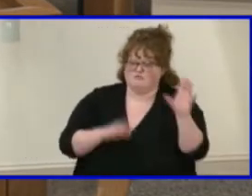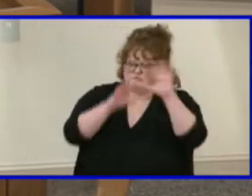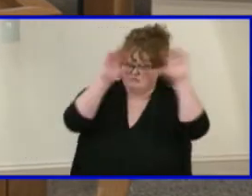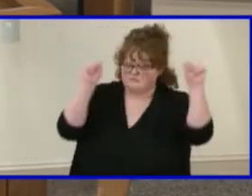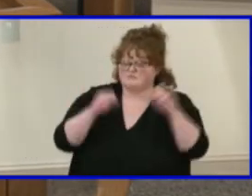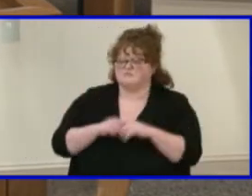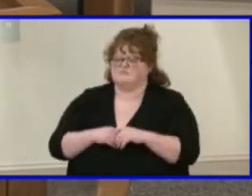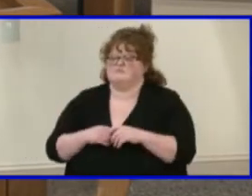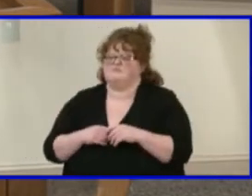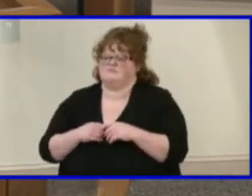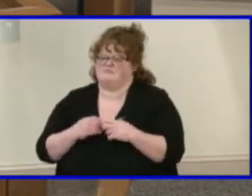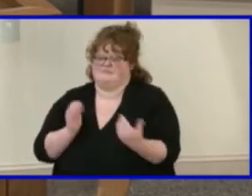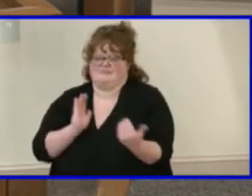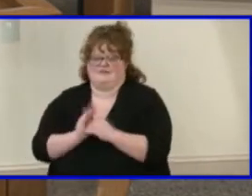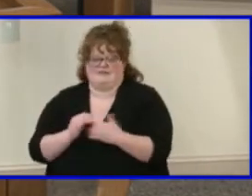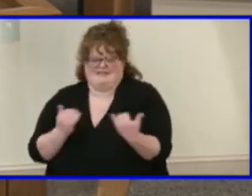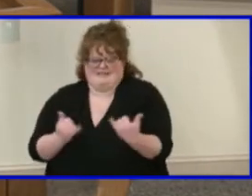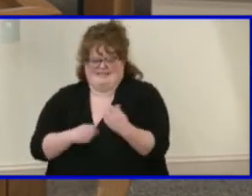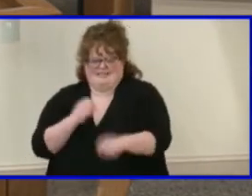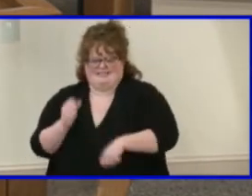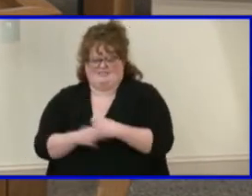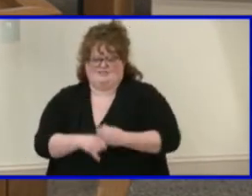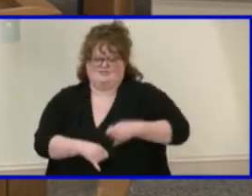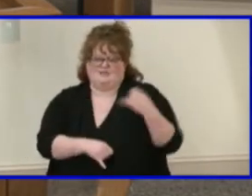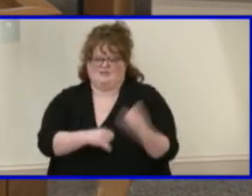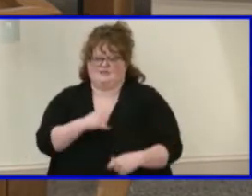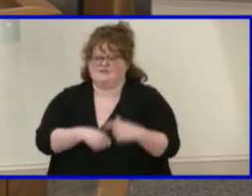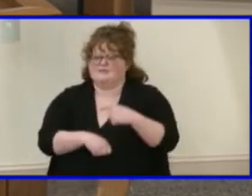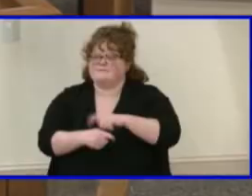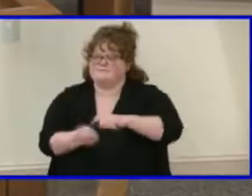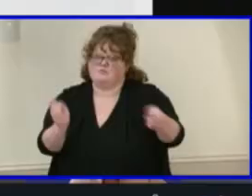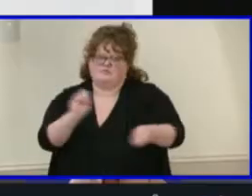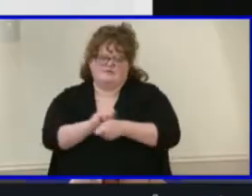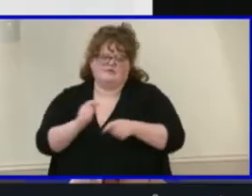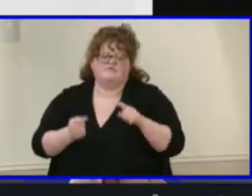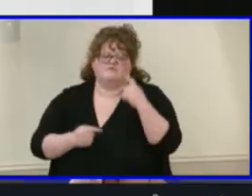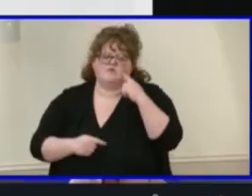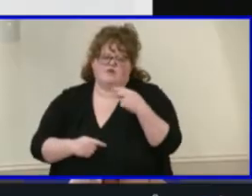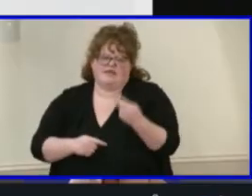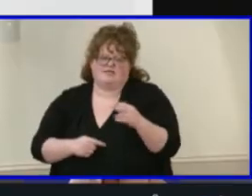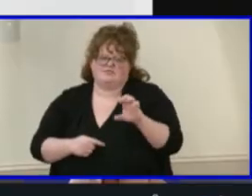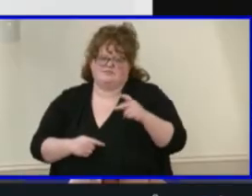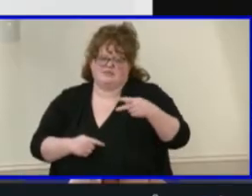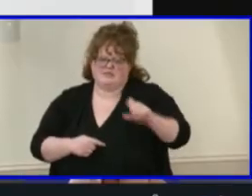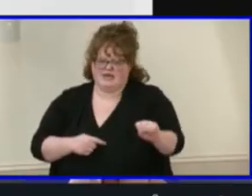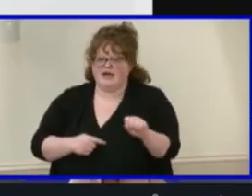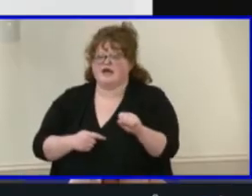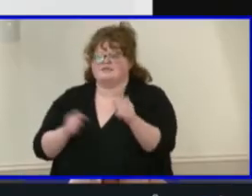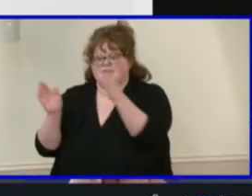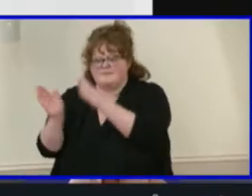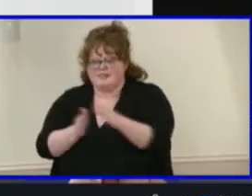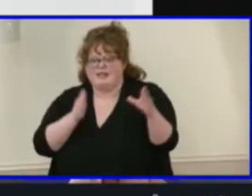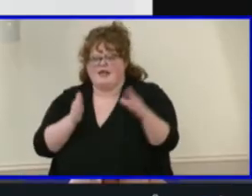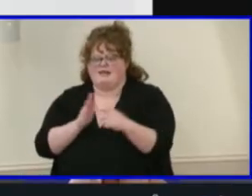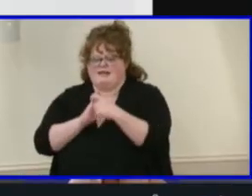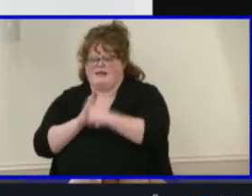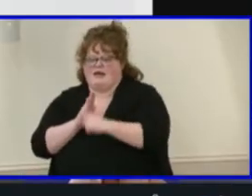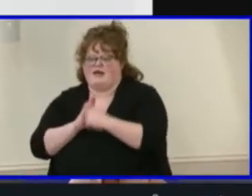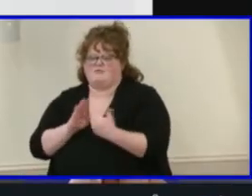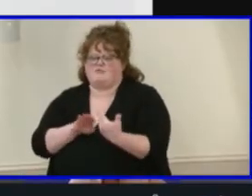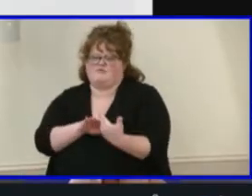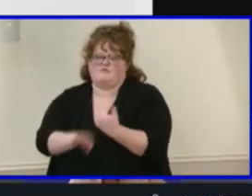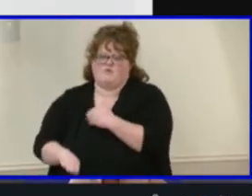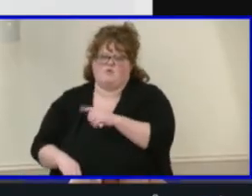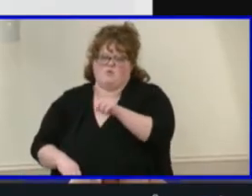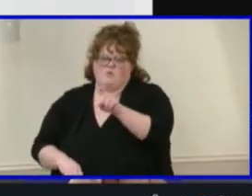marked the final transformation of the HCPS planning guide from a 128-page document to a fully